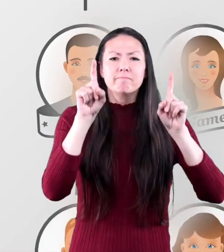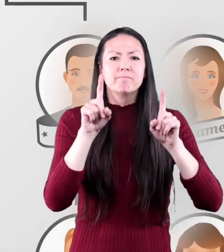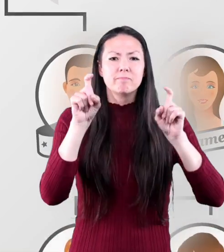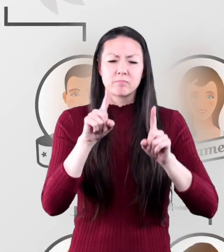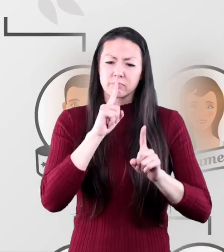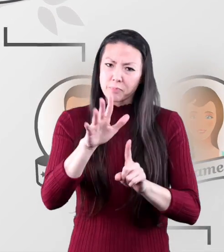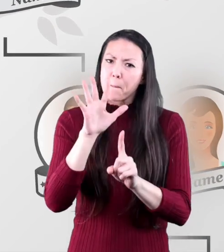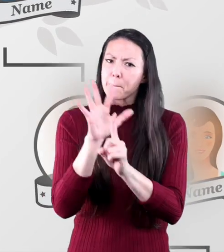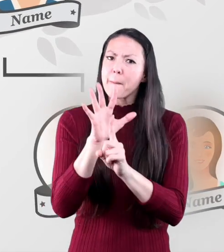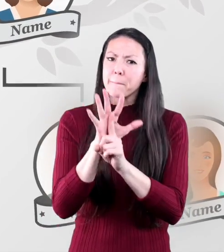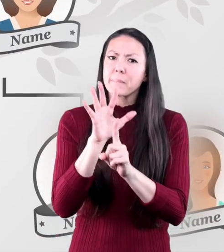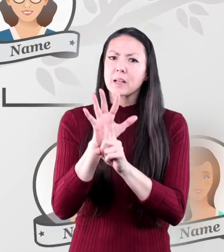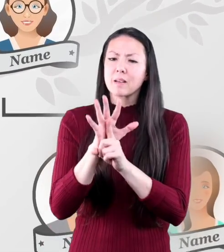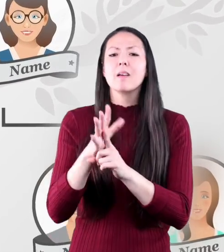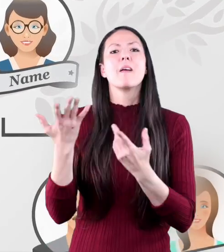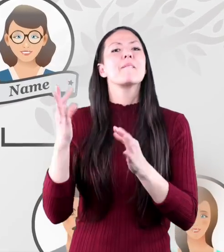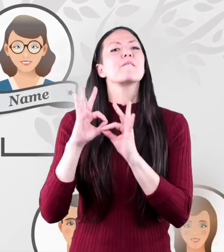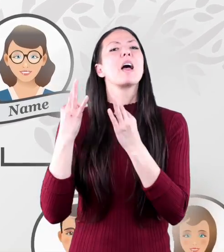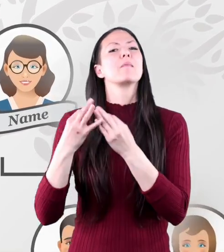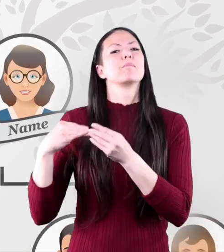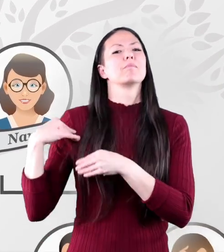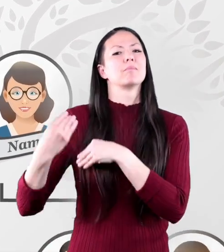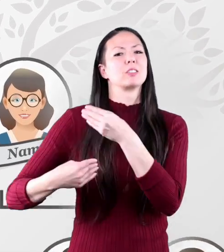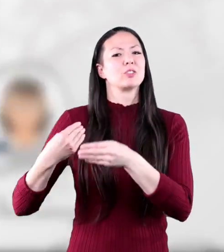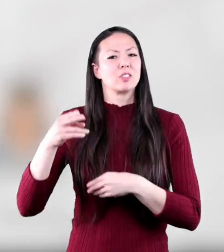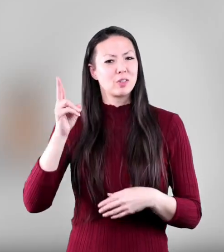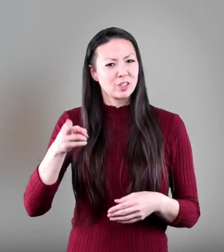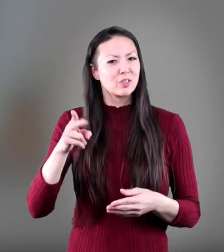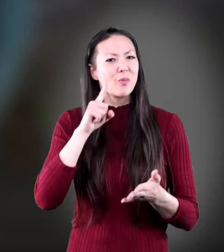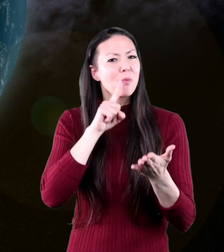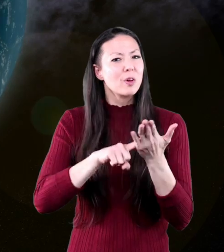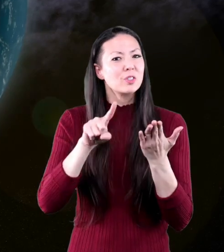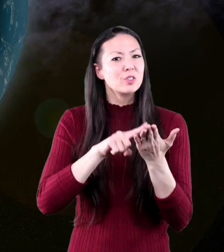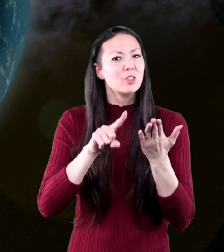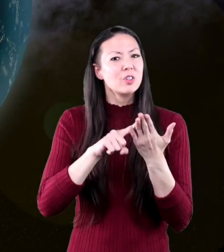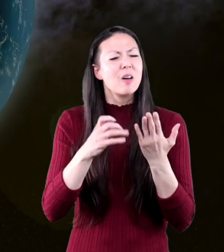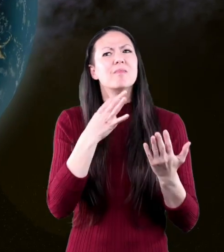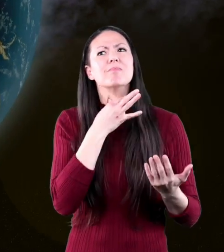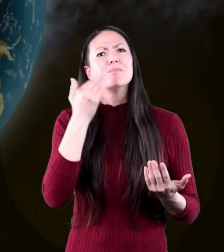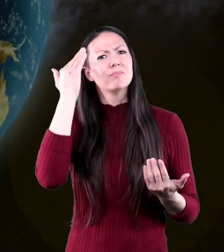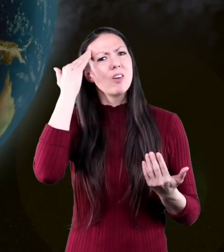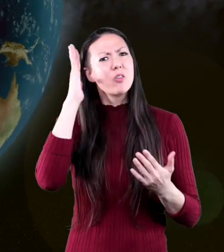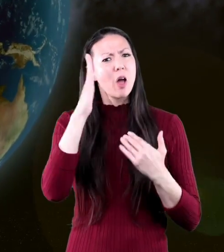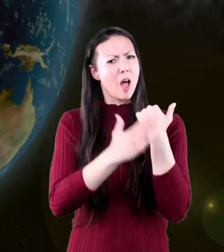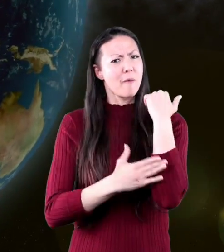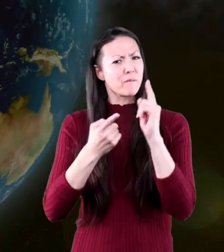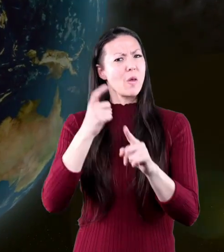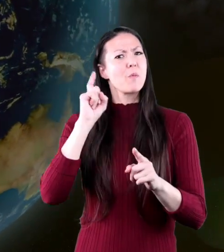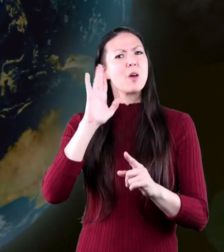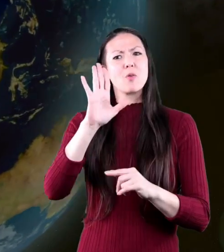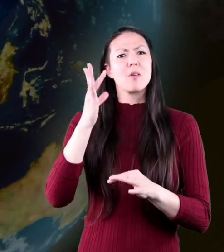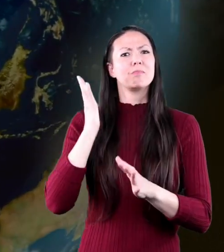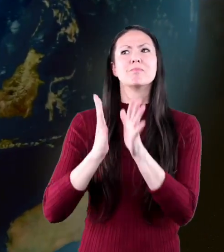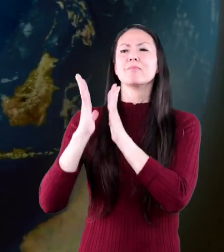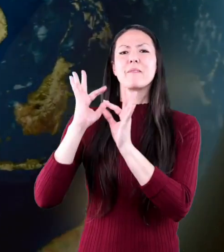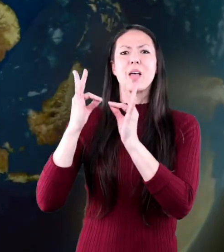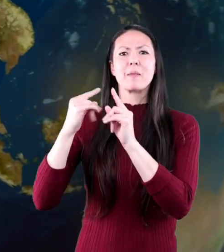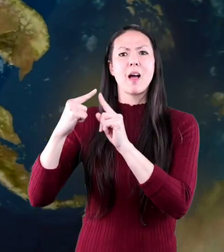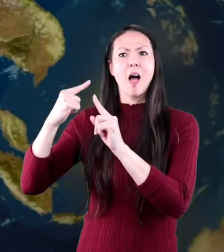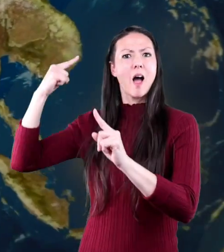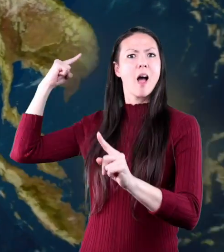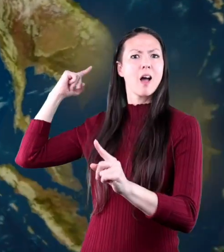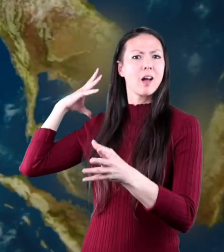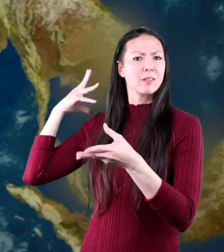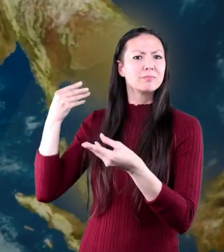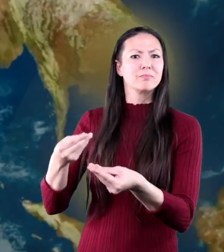has become very popular in family history research. Would you like to know what countries your ancestors came from? This